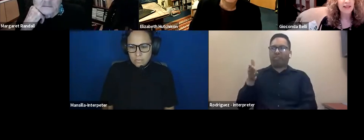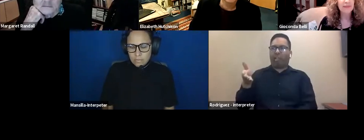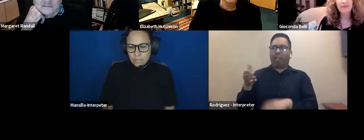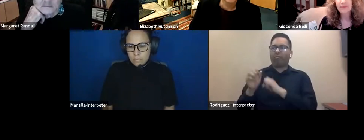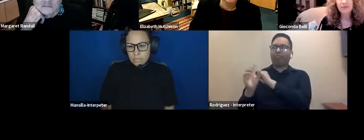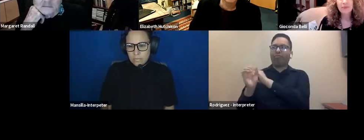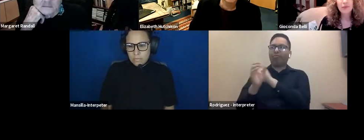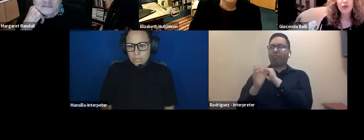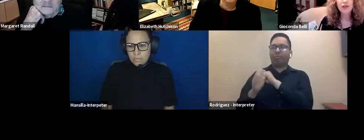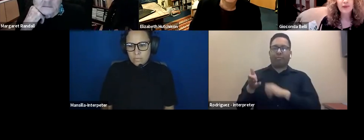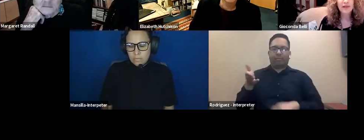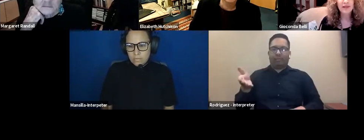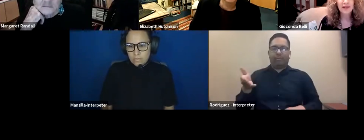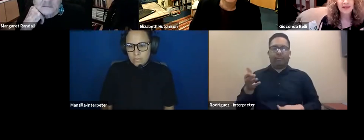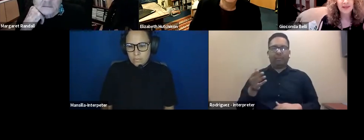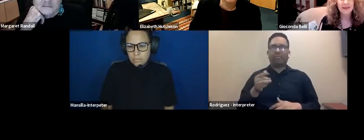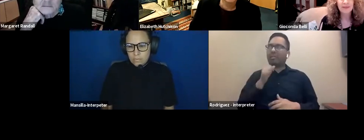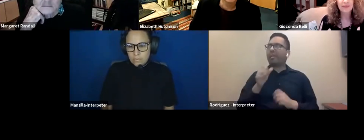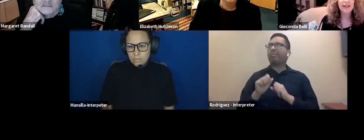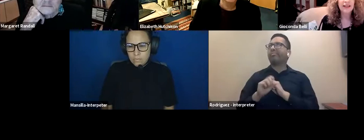And not dispersed.